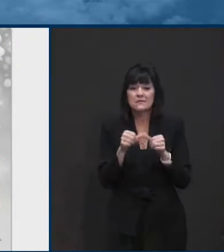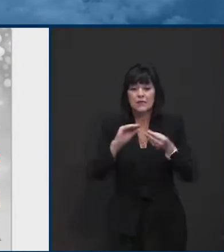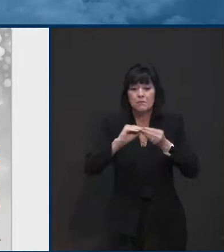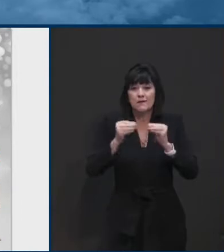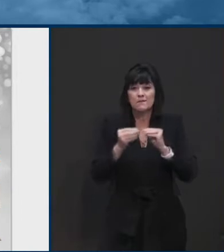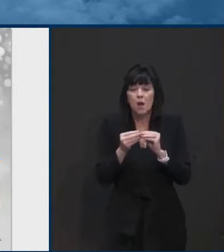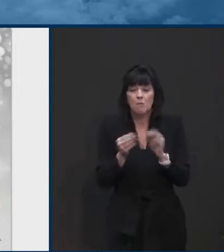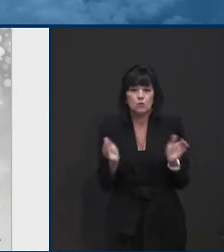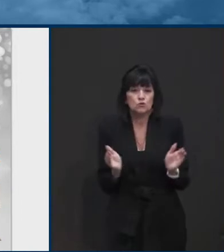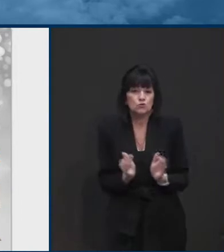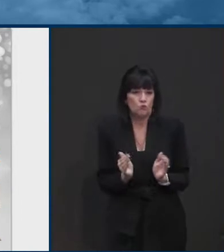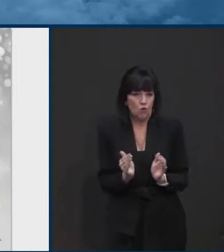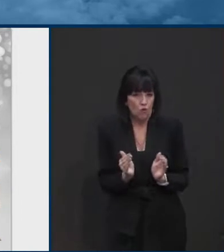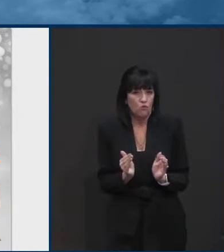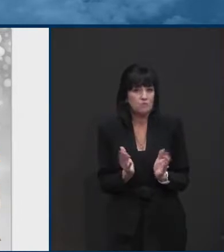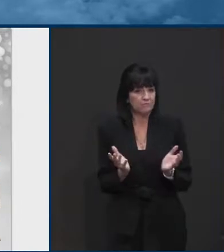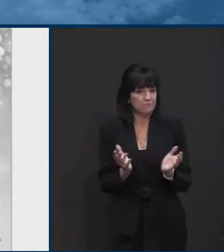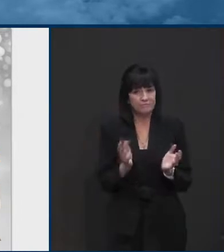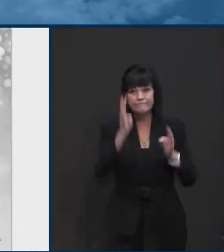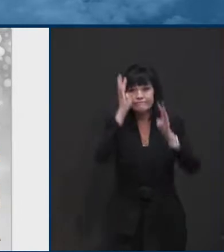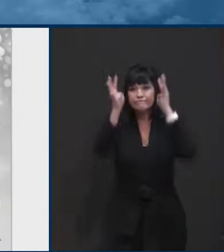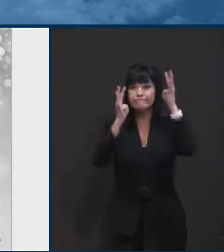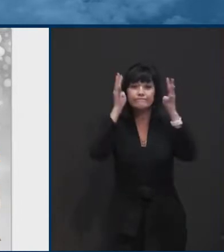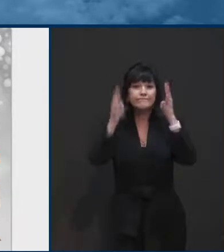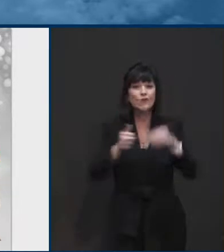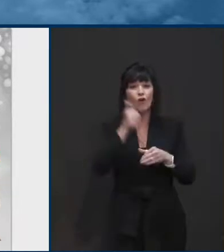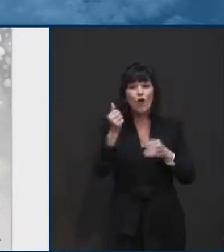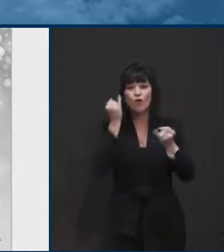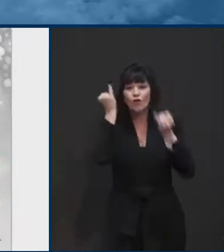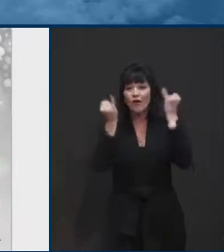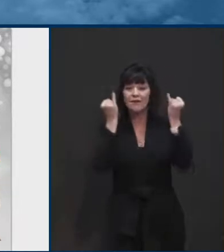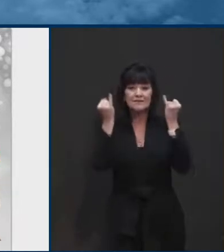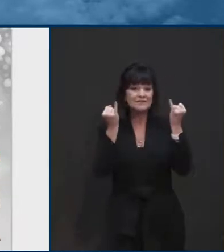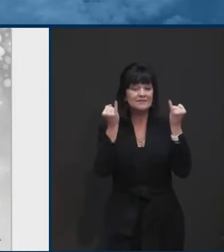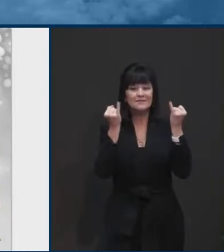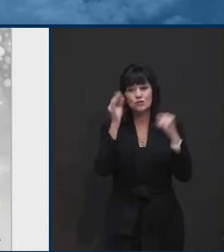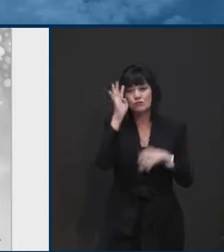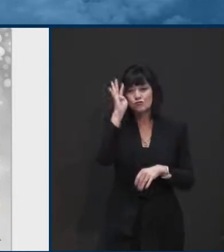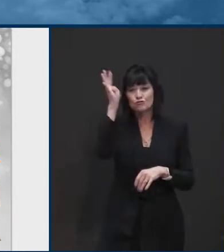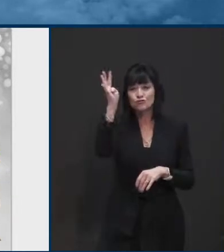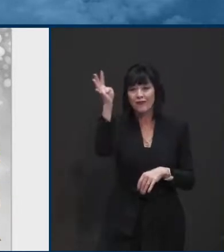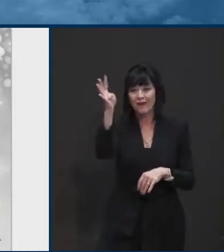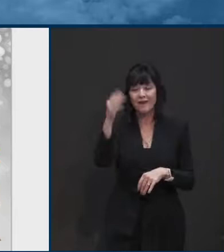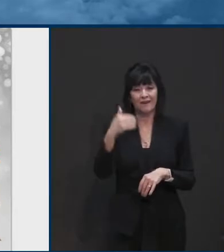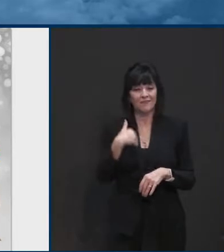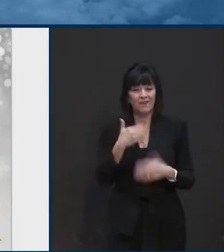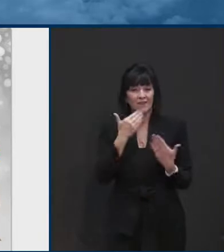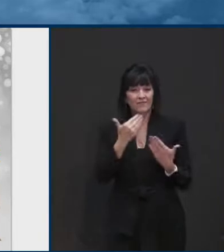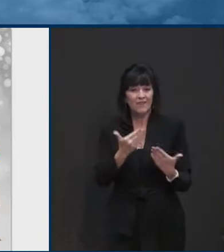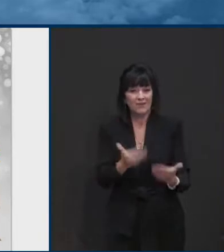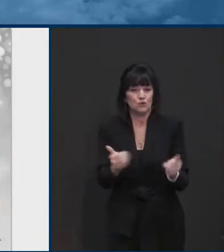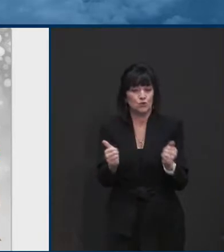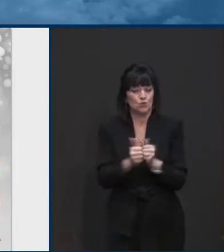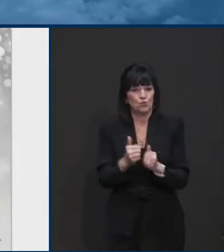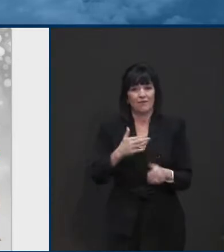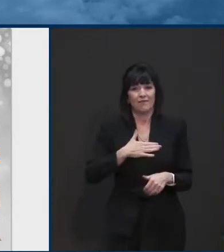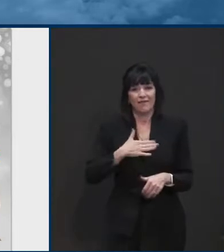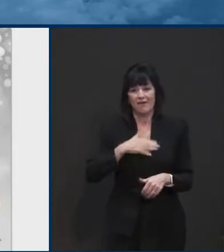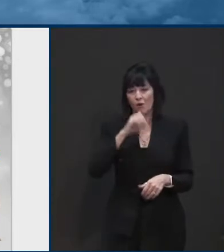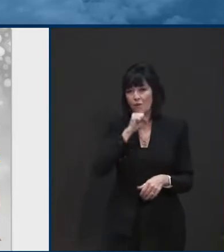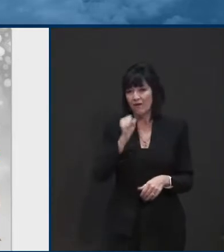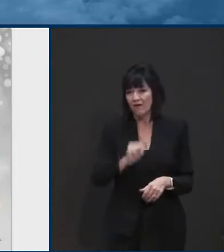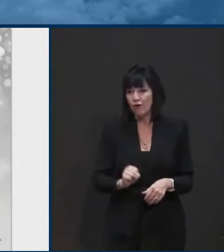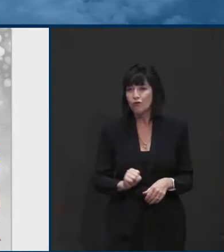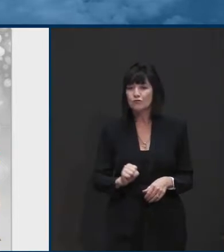uh, come up with ideas to have virtual Thanksgiving with our elderly family members,